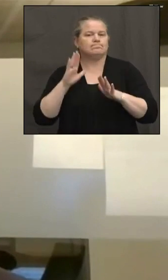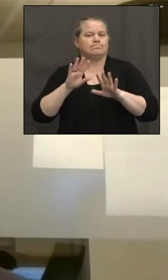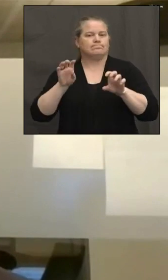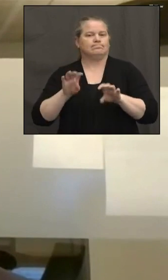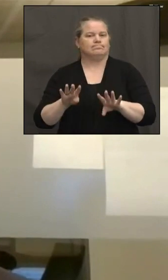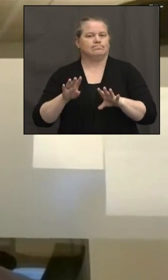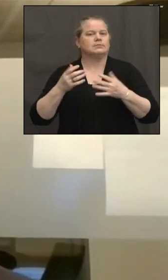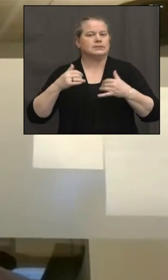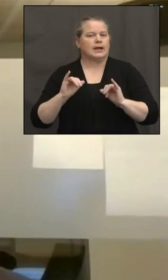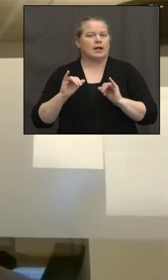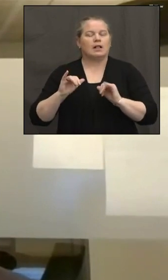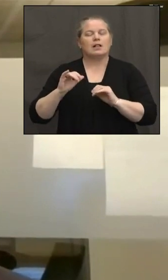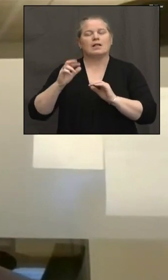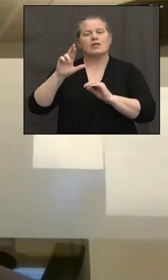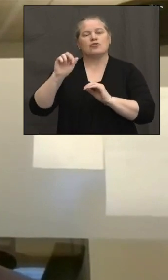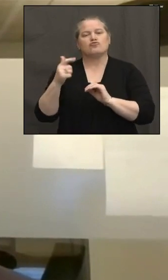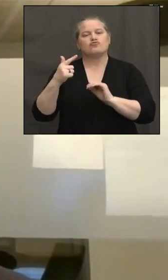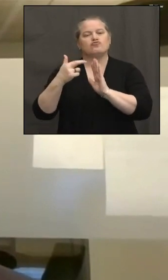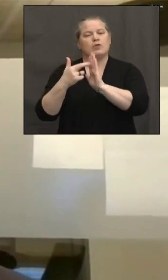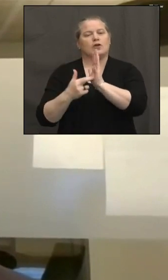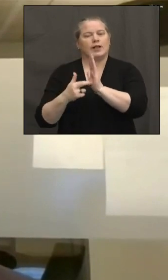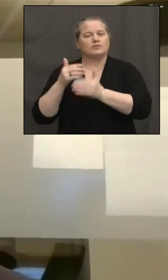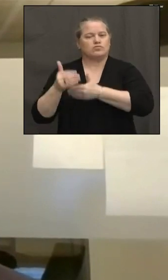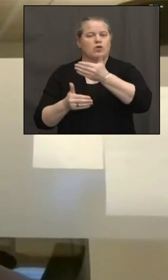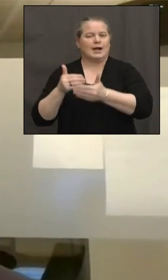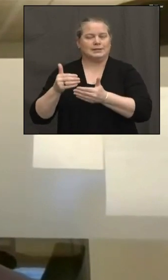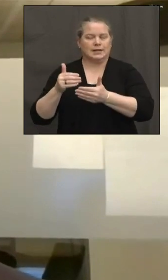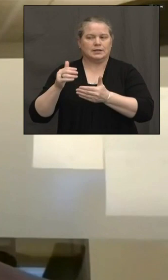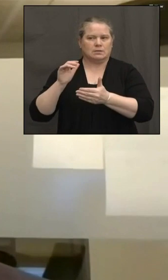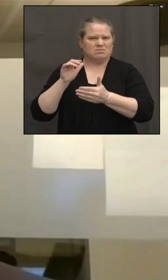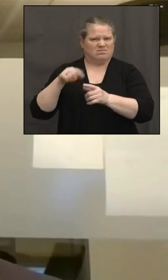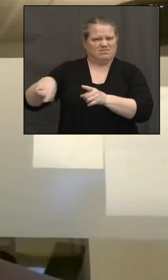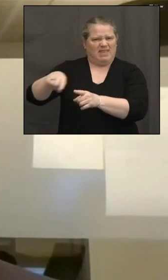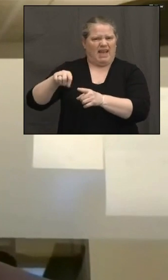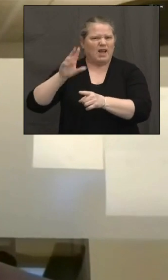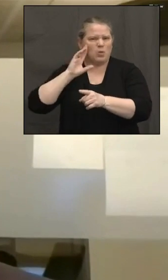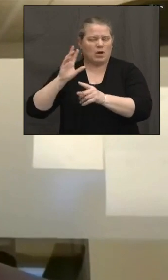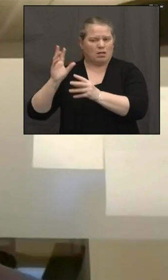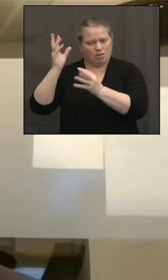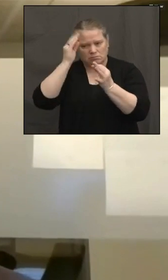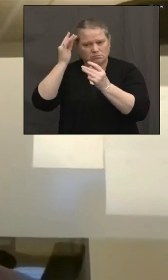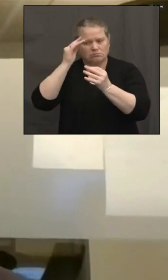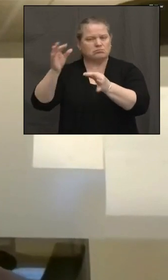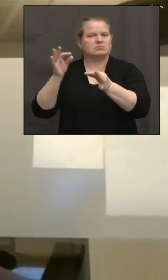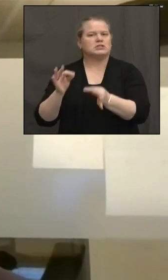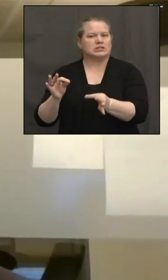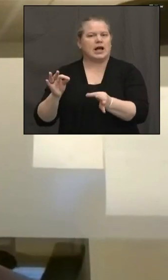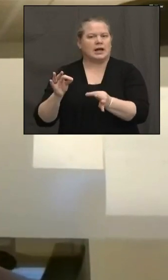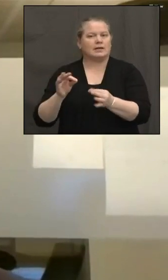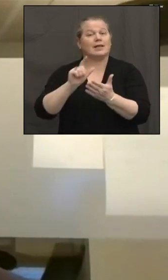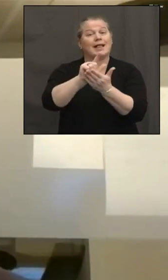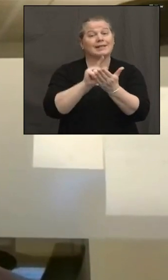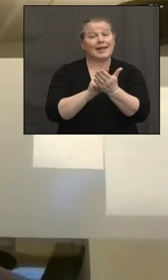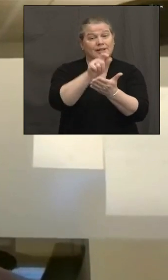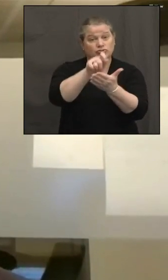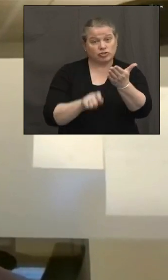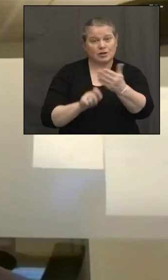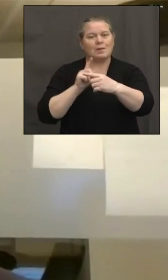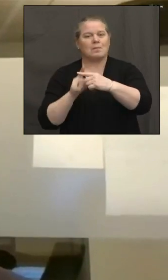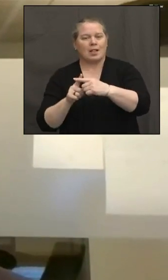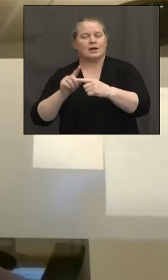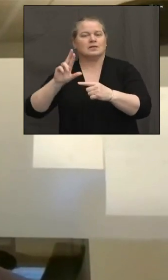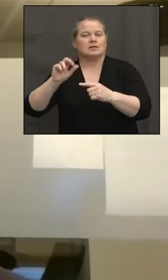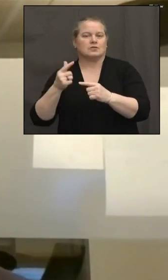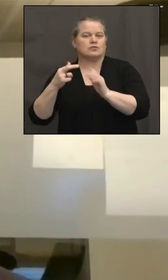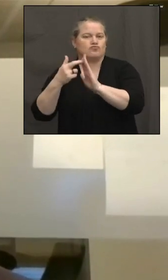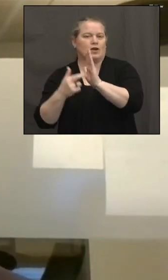the regulation process and the legislation and the regulations that are drafted. So we don't know yet. But,